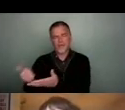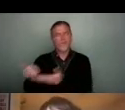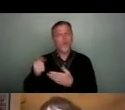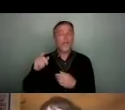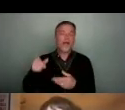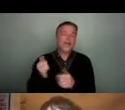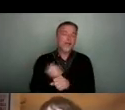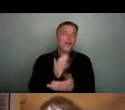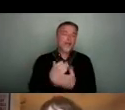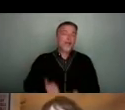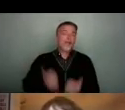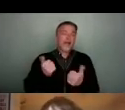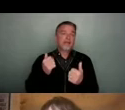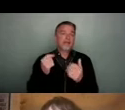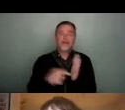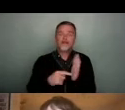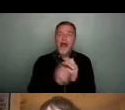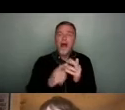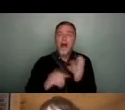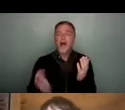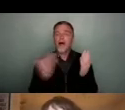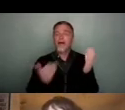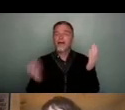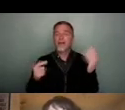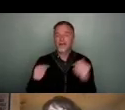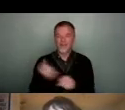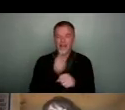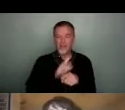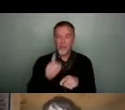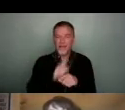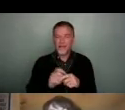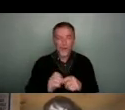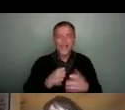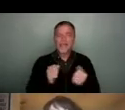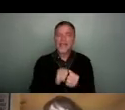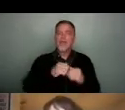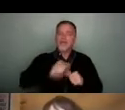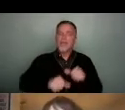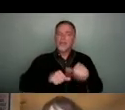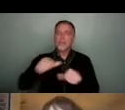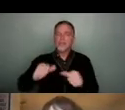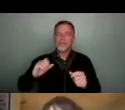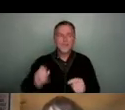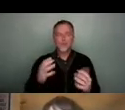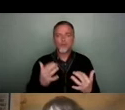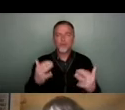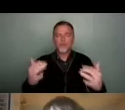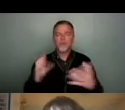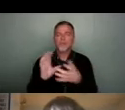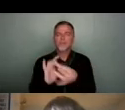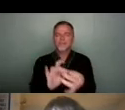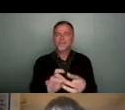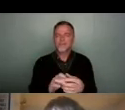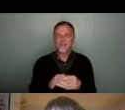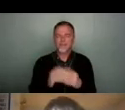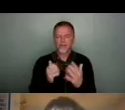also made these really great trailers that were that were made every week to kind of give a rhythm to the to the programming and